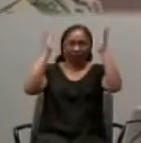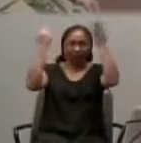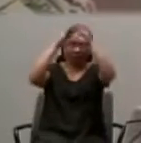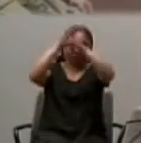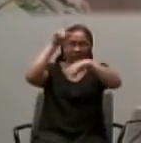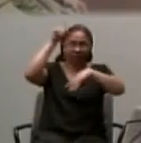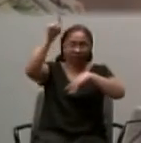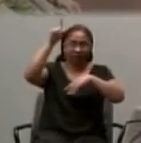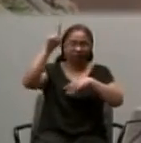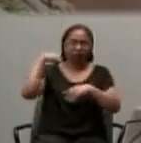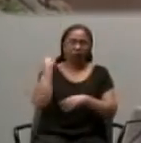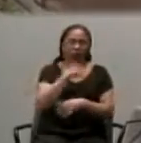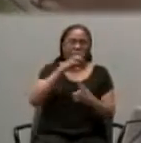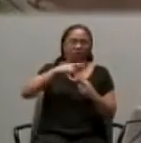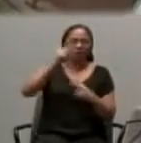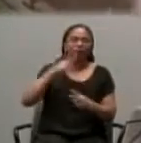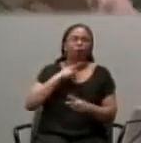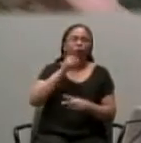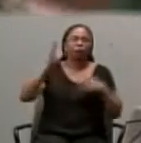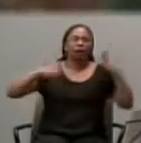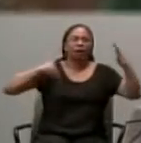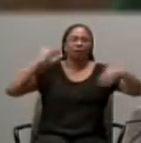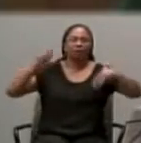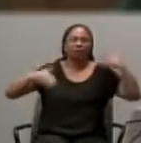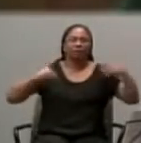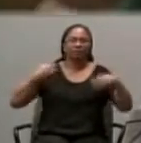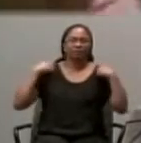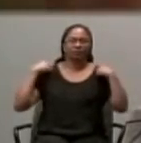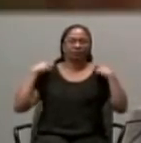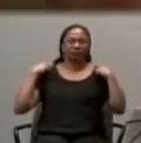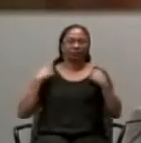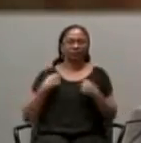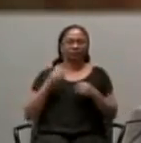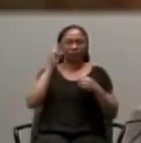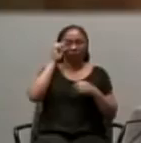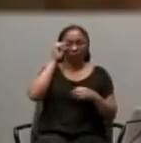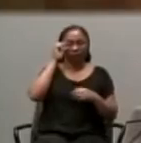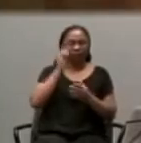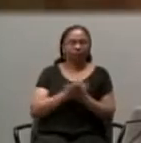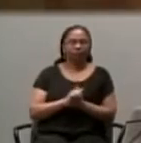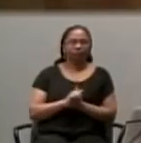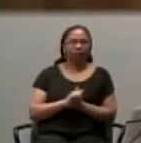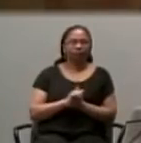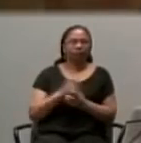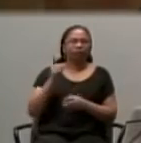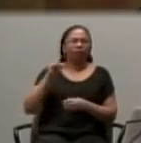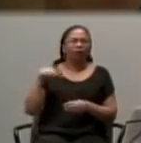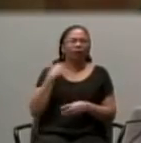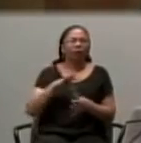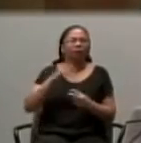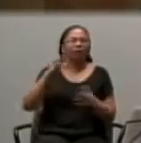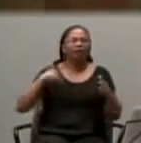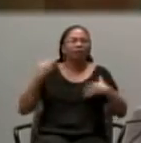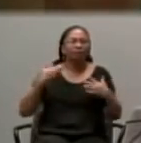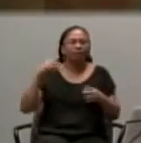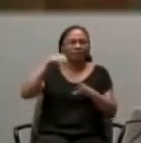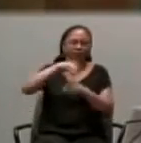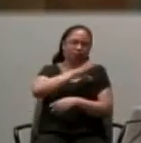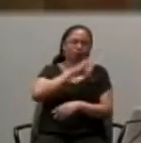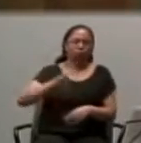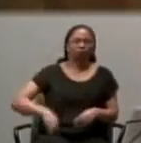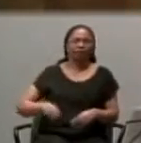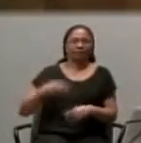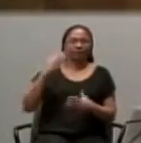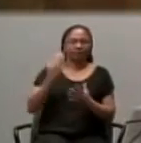where true gladness is found. Which, of course, is Christ. Amen? So, I thought it's important for us to begin